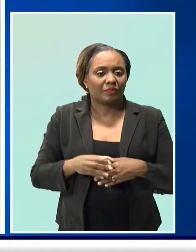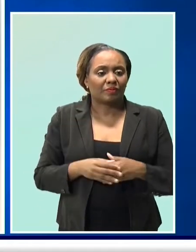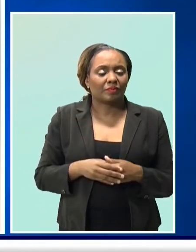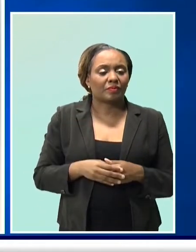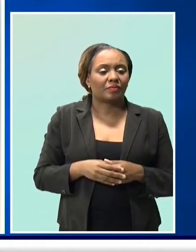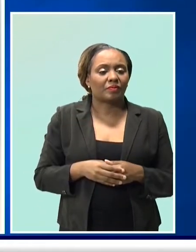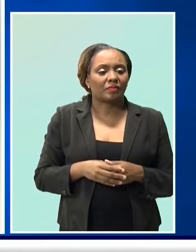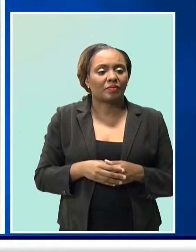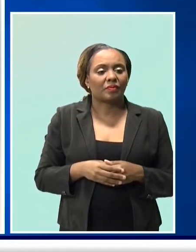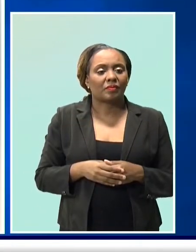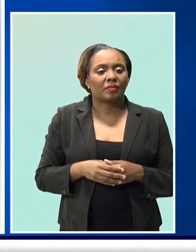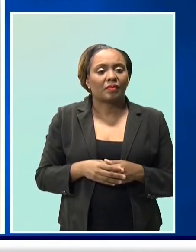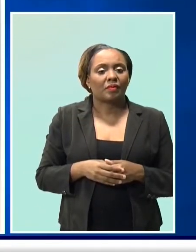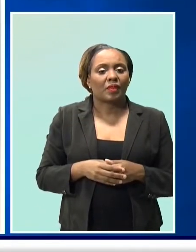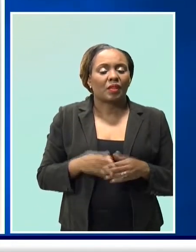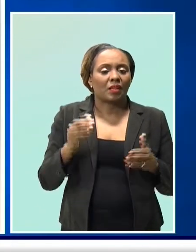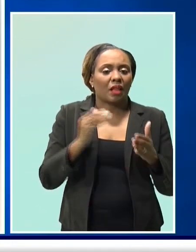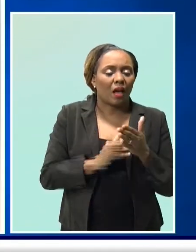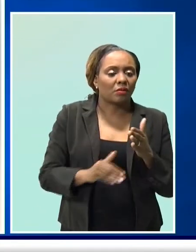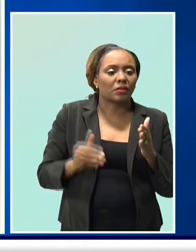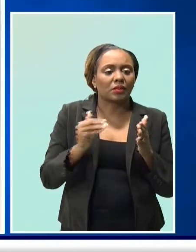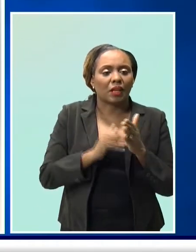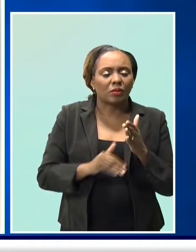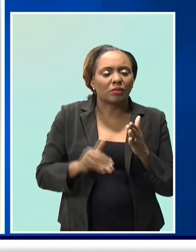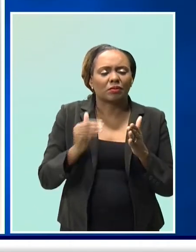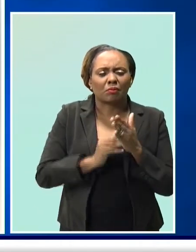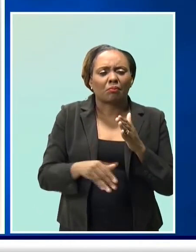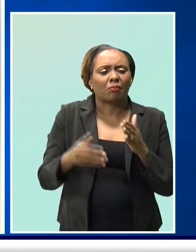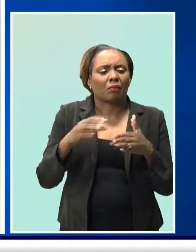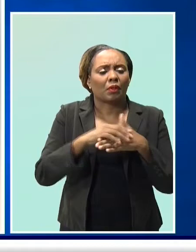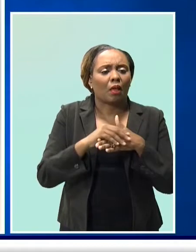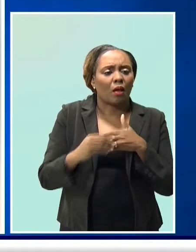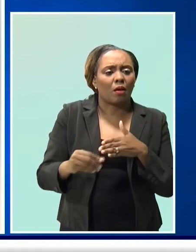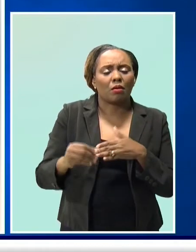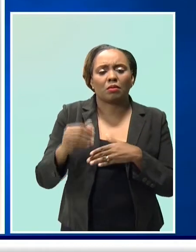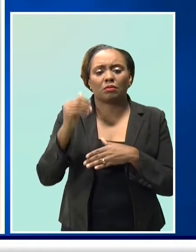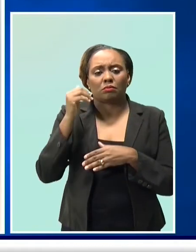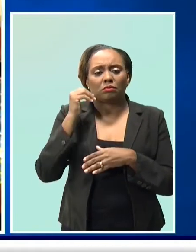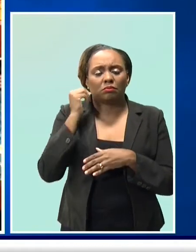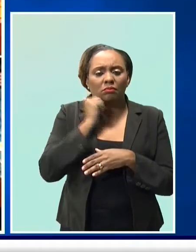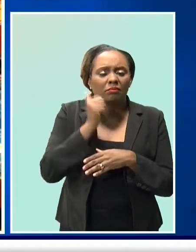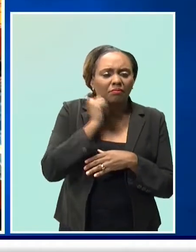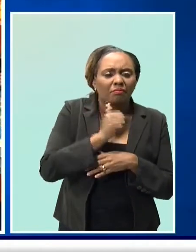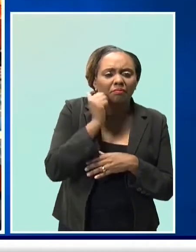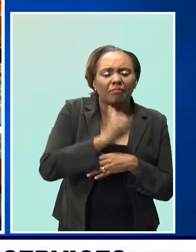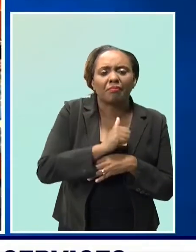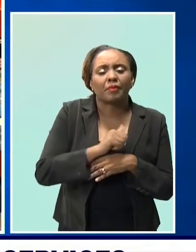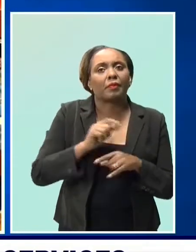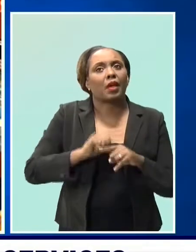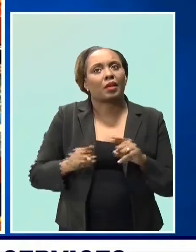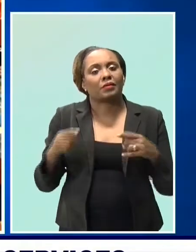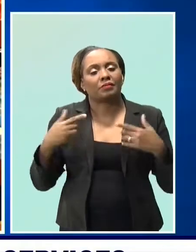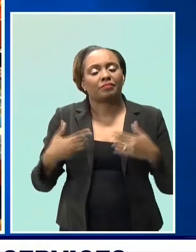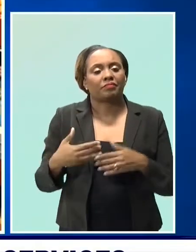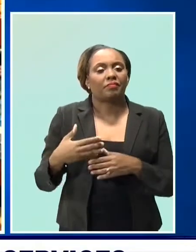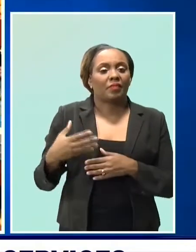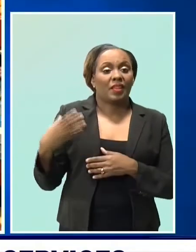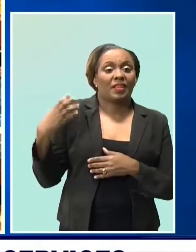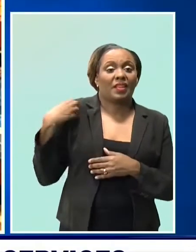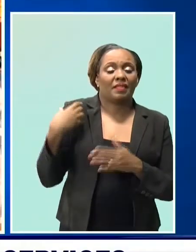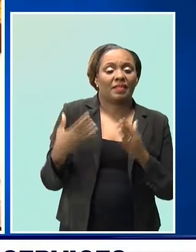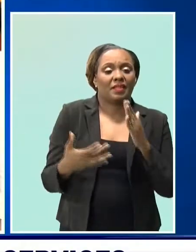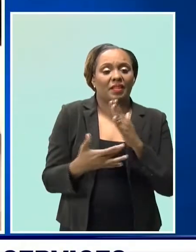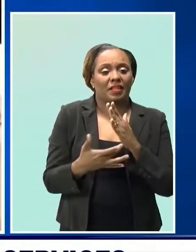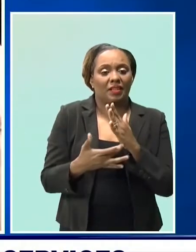processed thousands and thousands of dollars in delivery groceries already. Unfortunately, Chief Technical Officer of